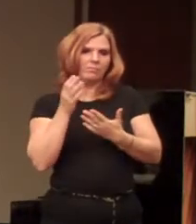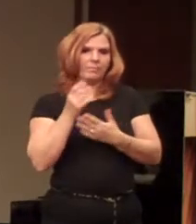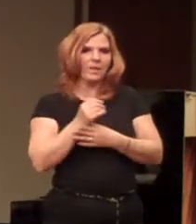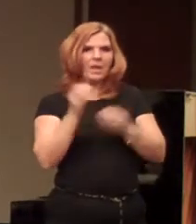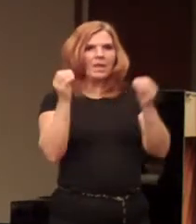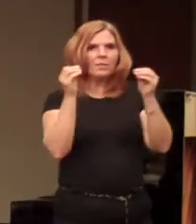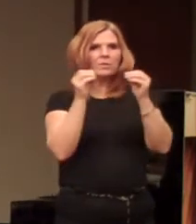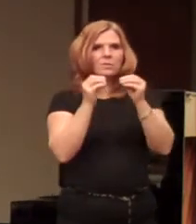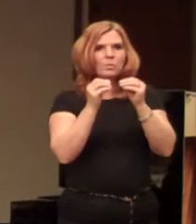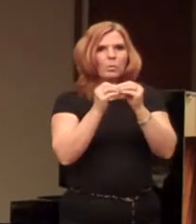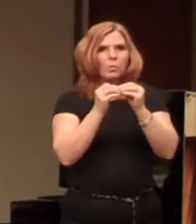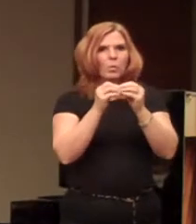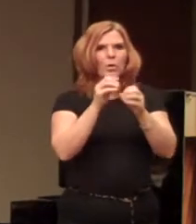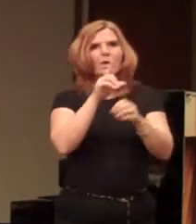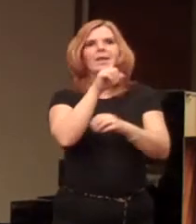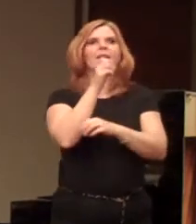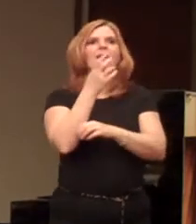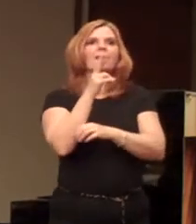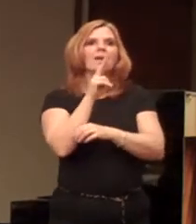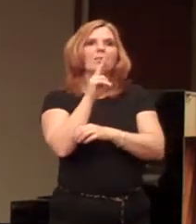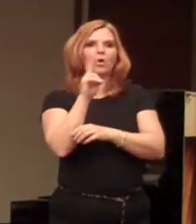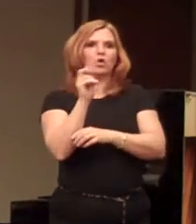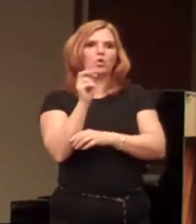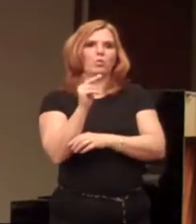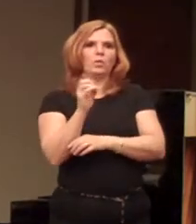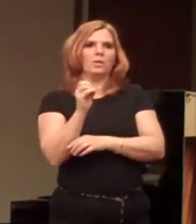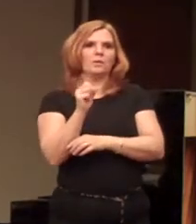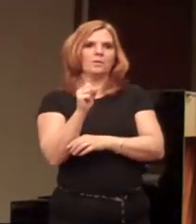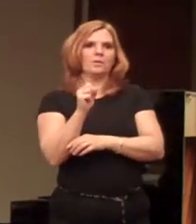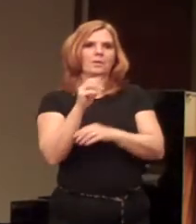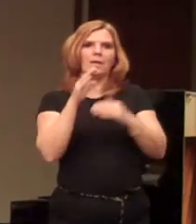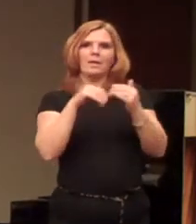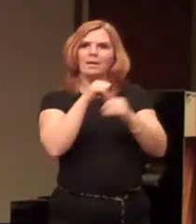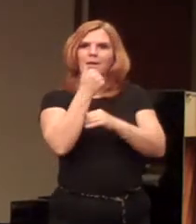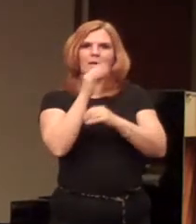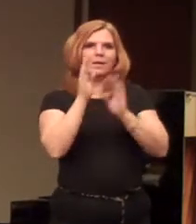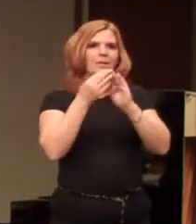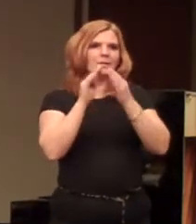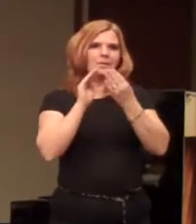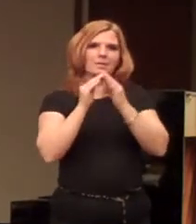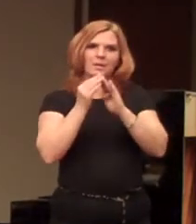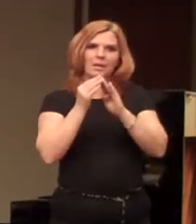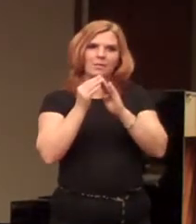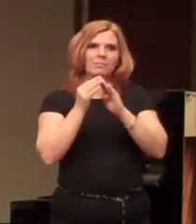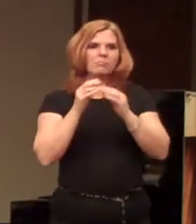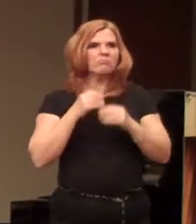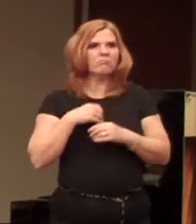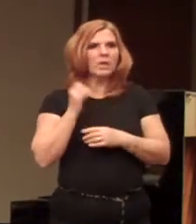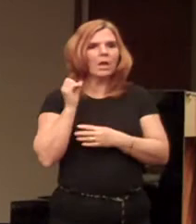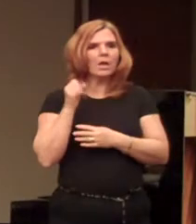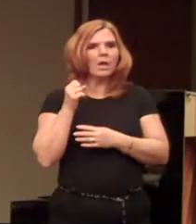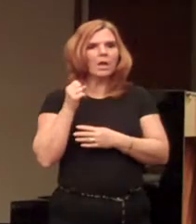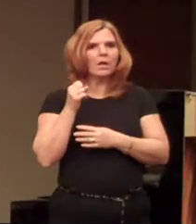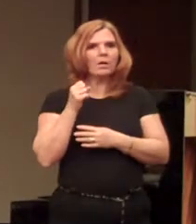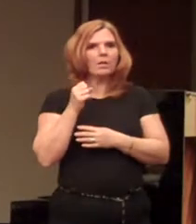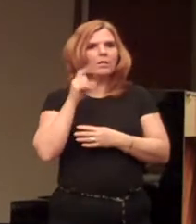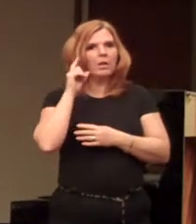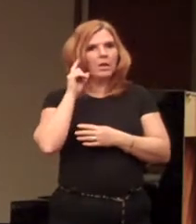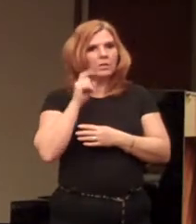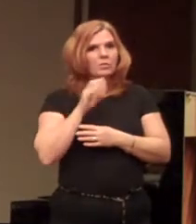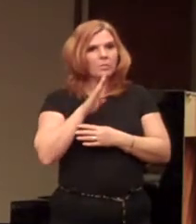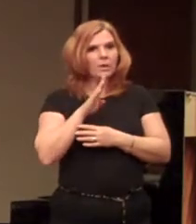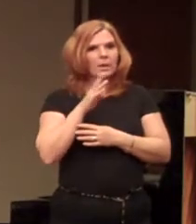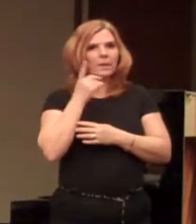There were more labor unions in Wheeling than in any other city in West Virginia. Some of say, well, yeah, that should follow.